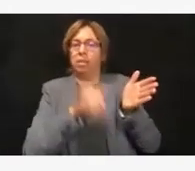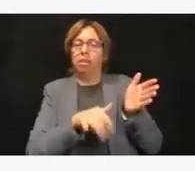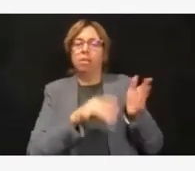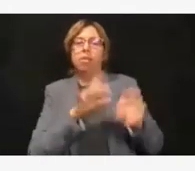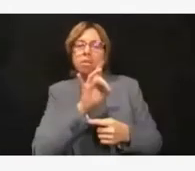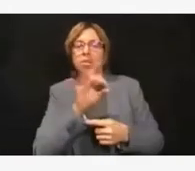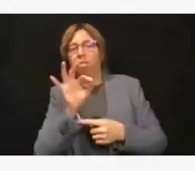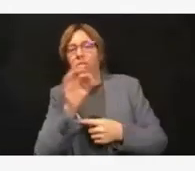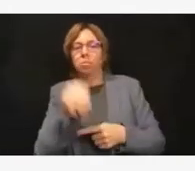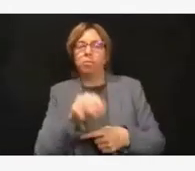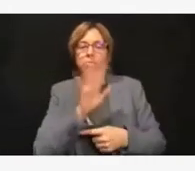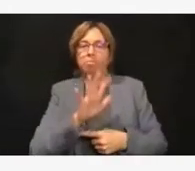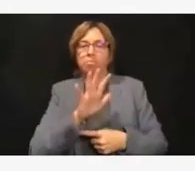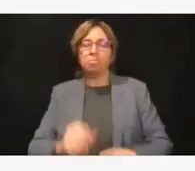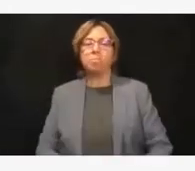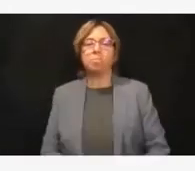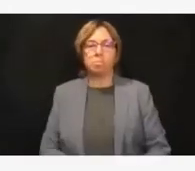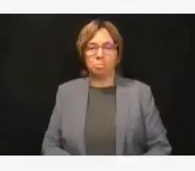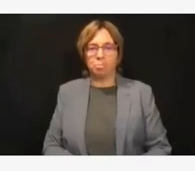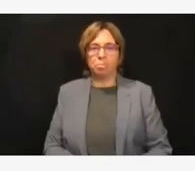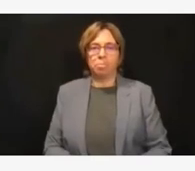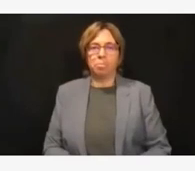Rebecca White, do have another question?